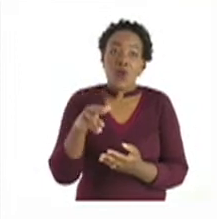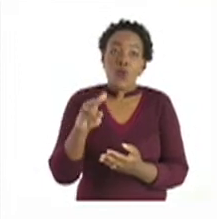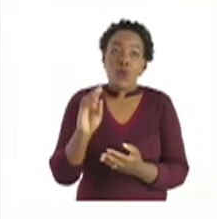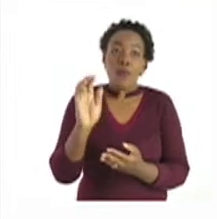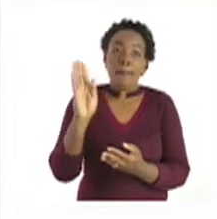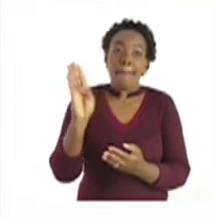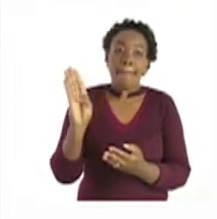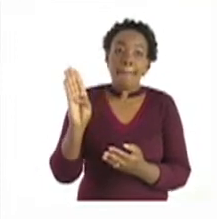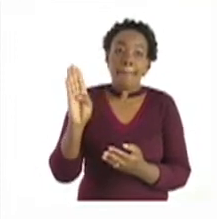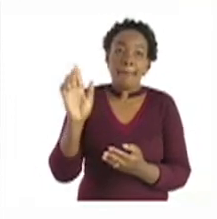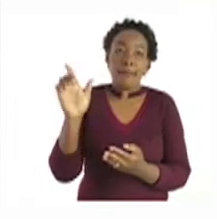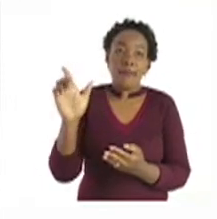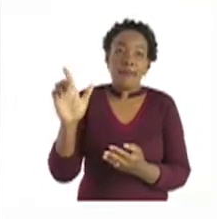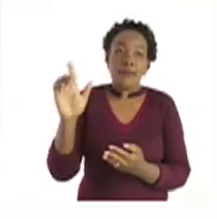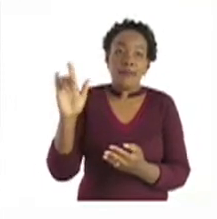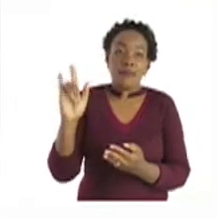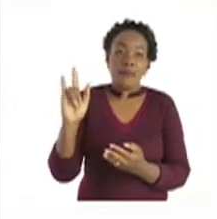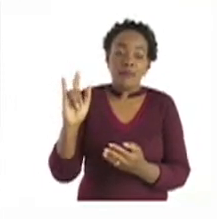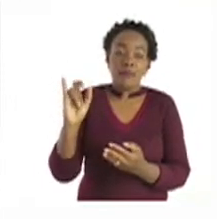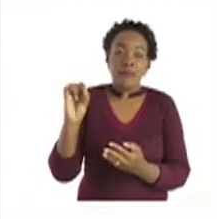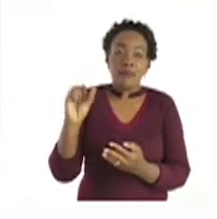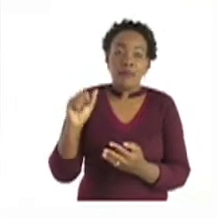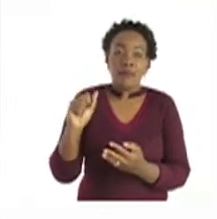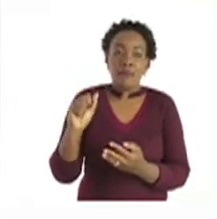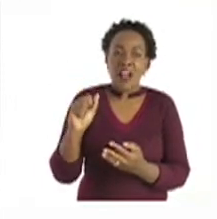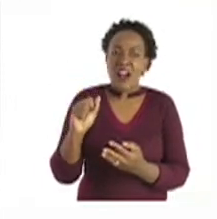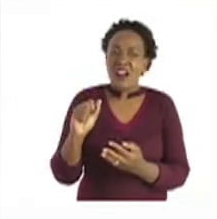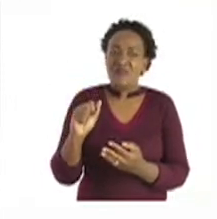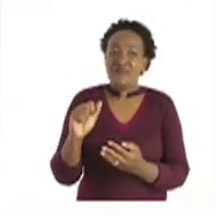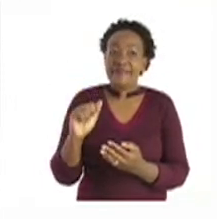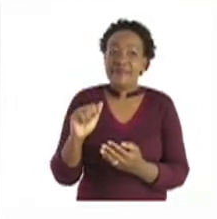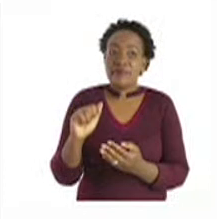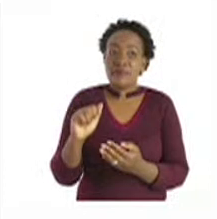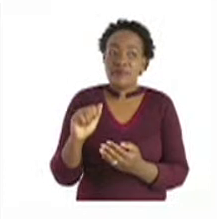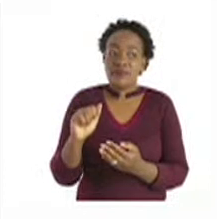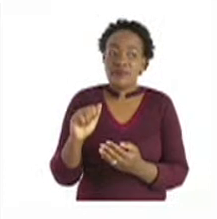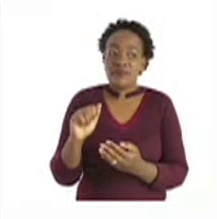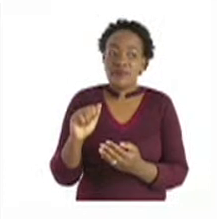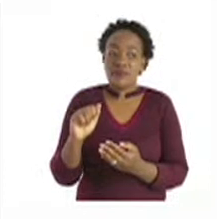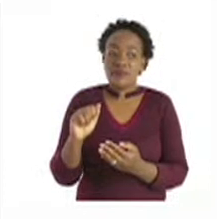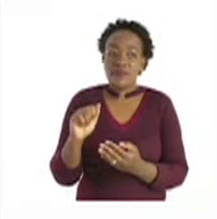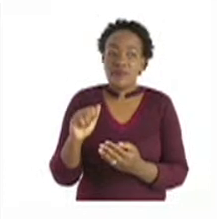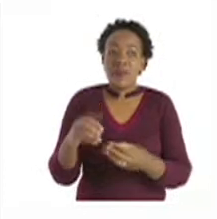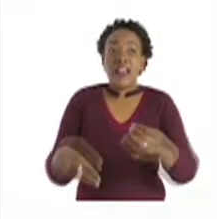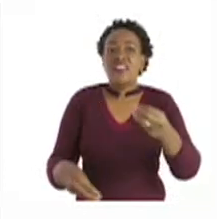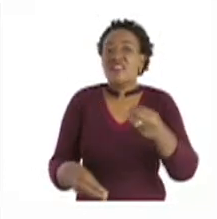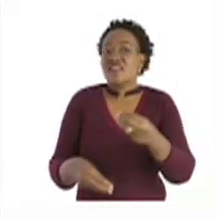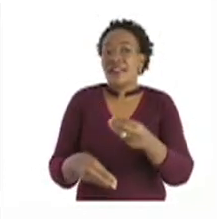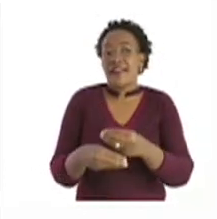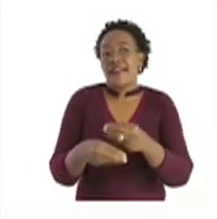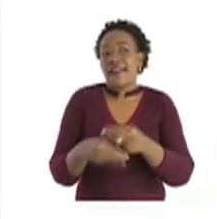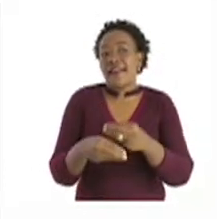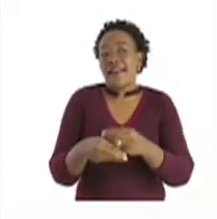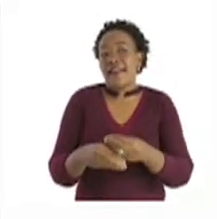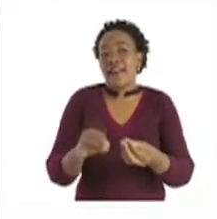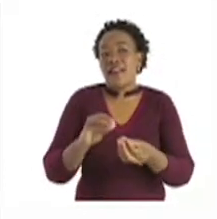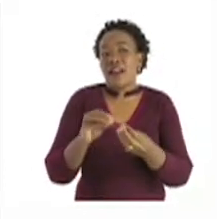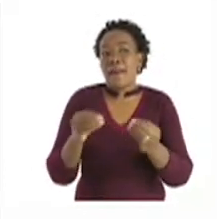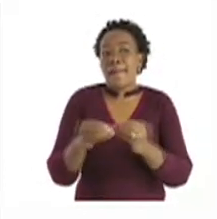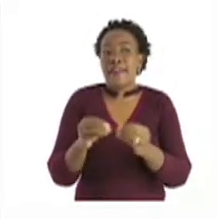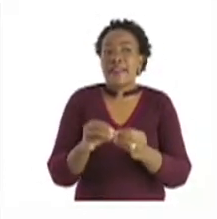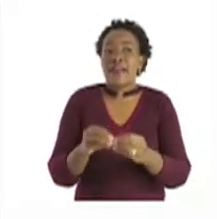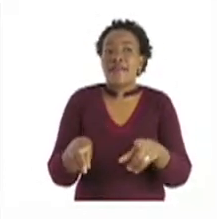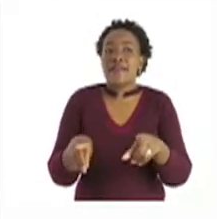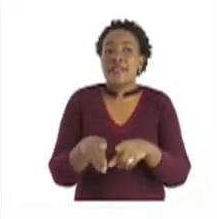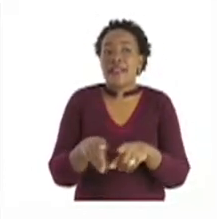week again, but grade 3s, you can join in for your revision. Doubling means adding the number